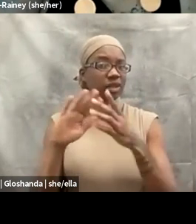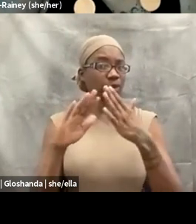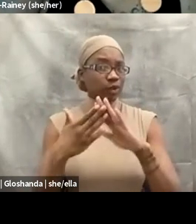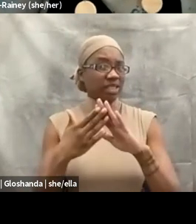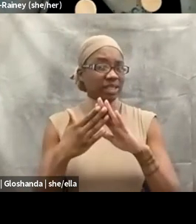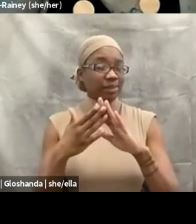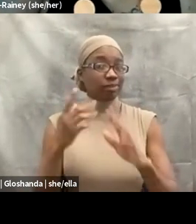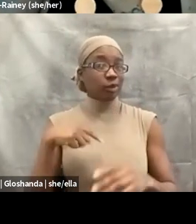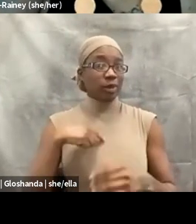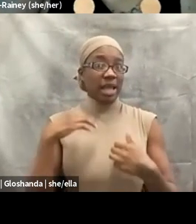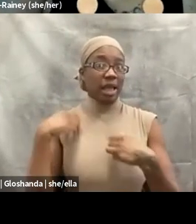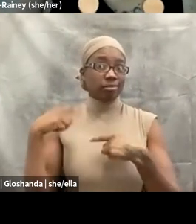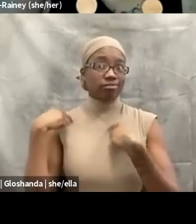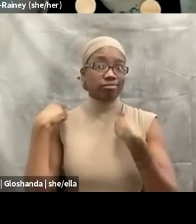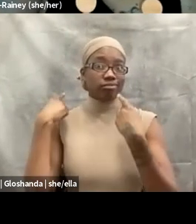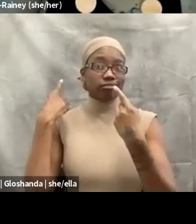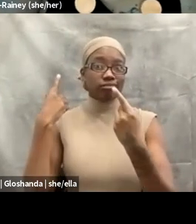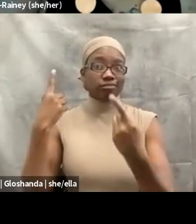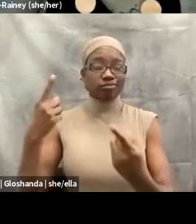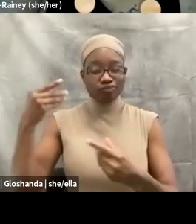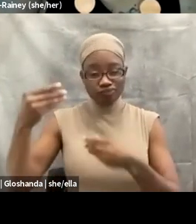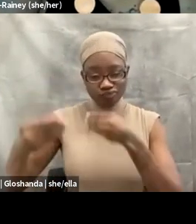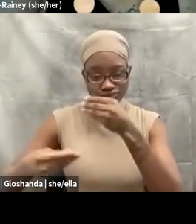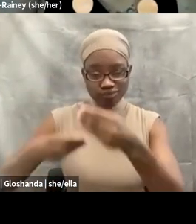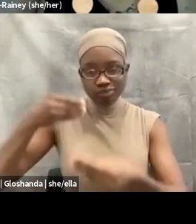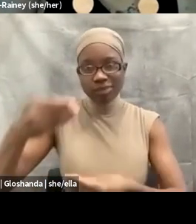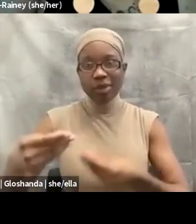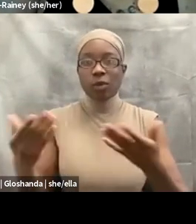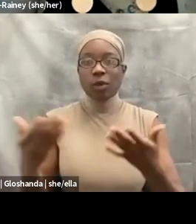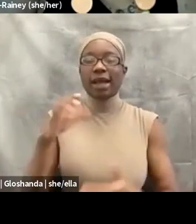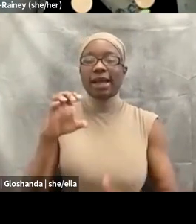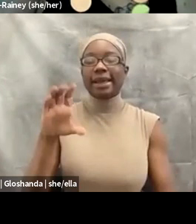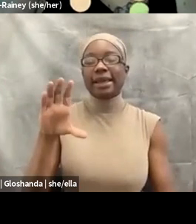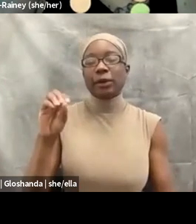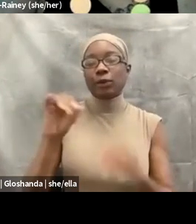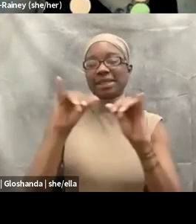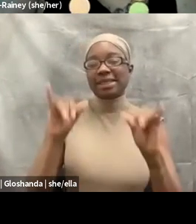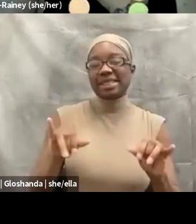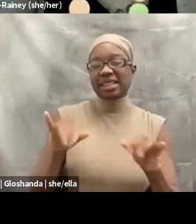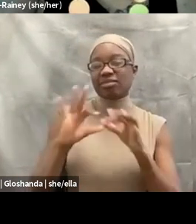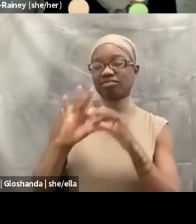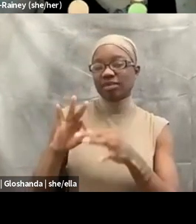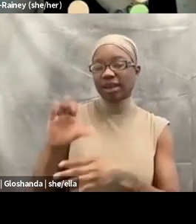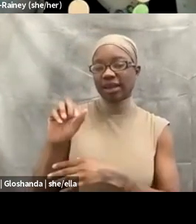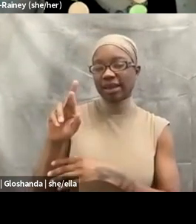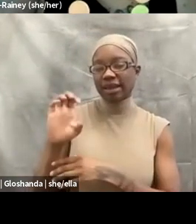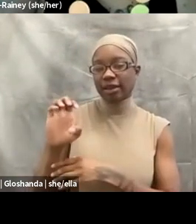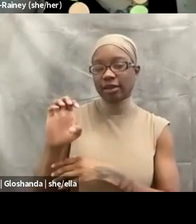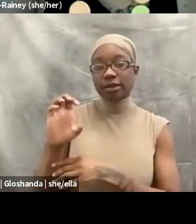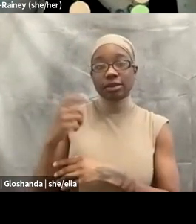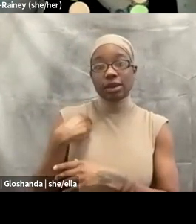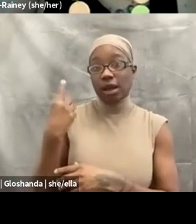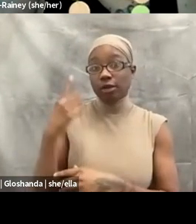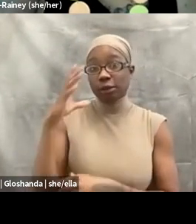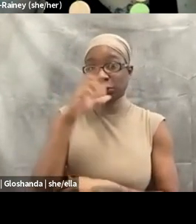of care. And so I always assume that somebody that I'm working with has strategies. So we start there, we name